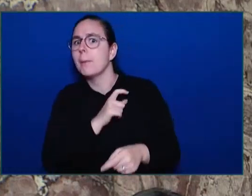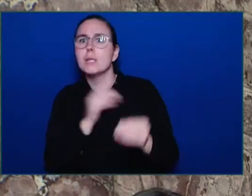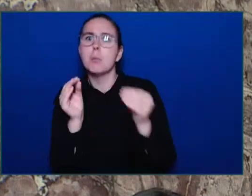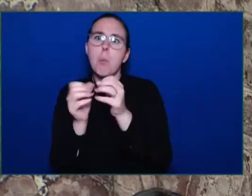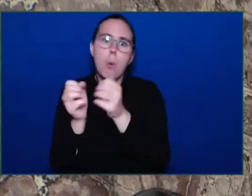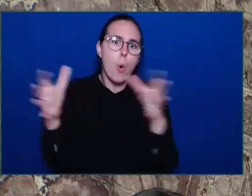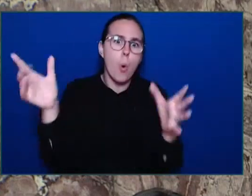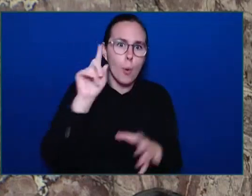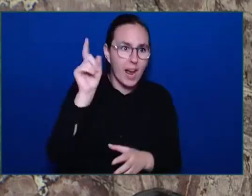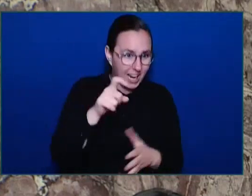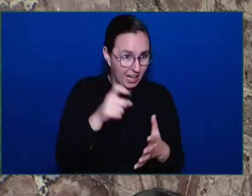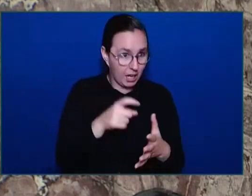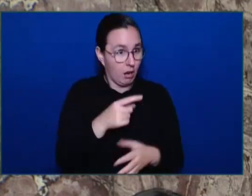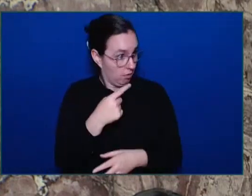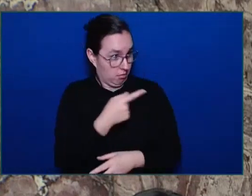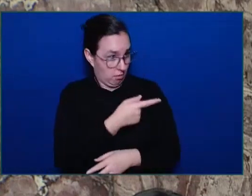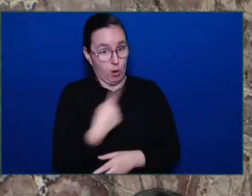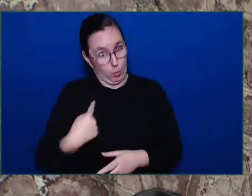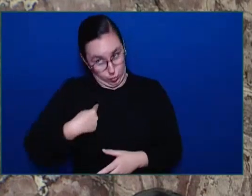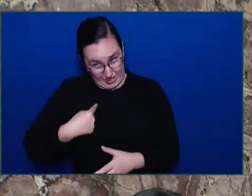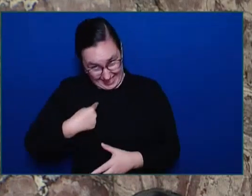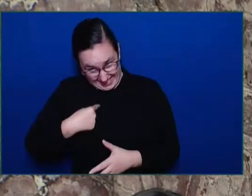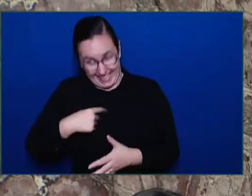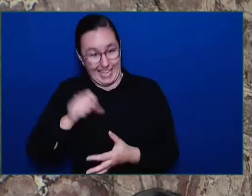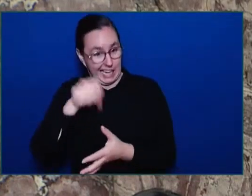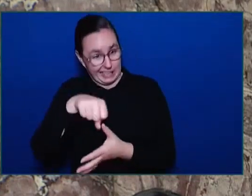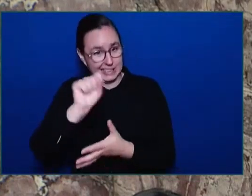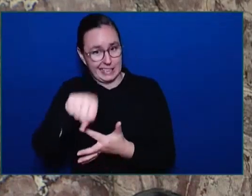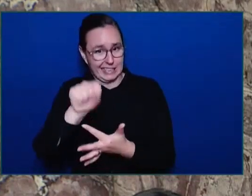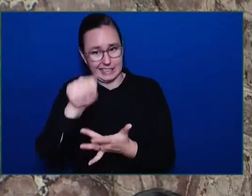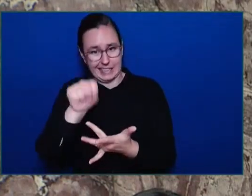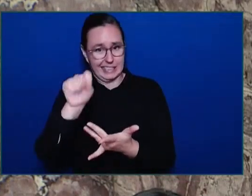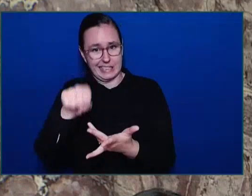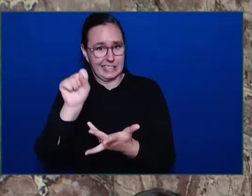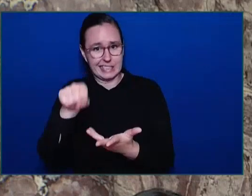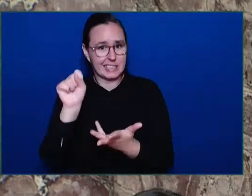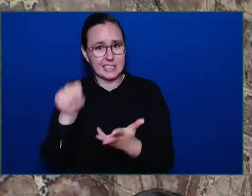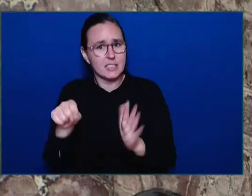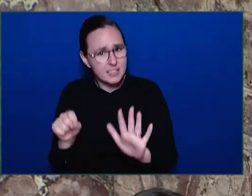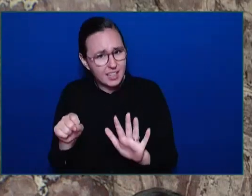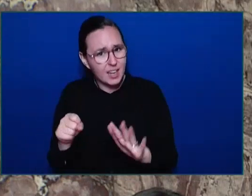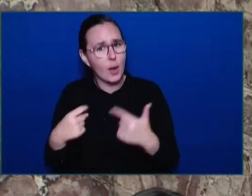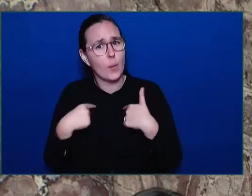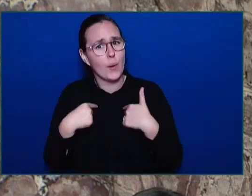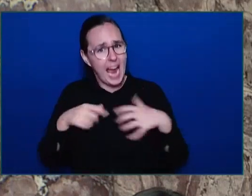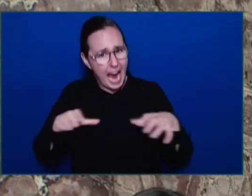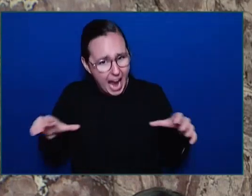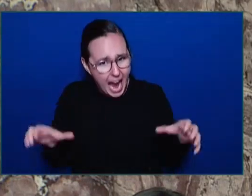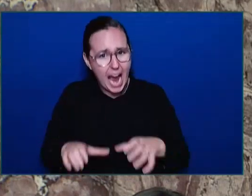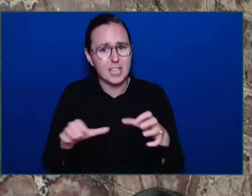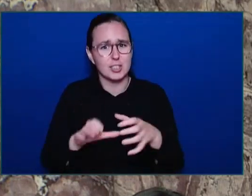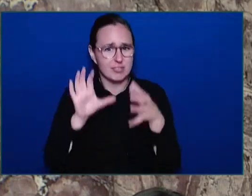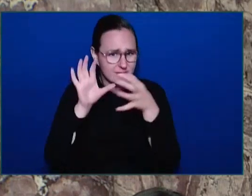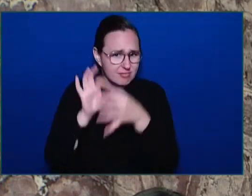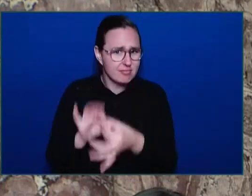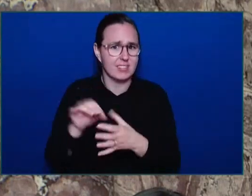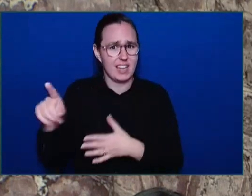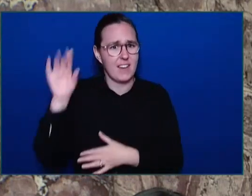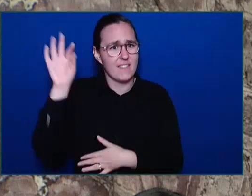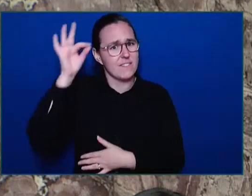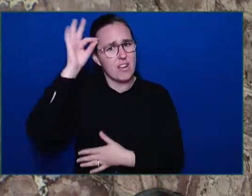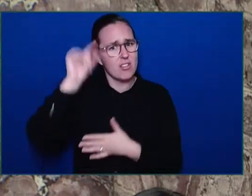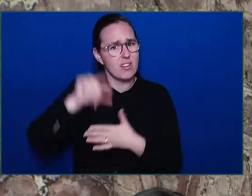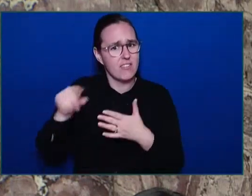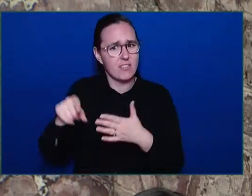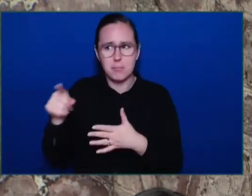Speaker. This side of the House is taking action in terms of working with the Federal Government to get those changes needed around federal reform,